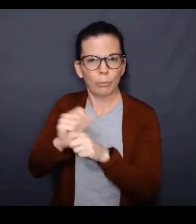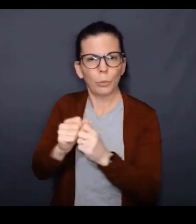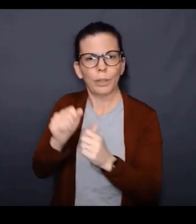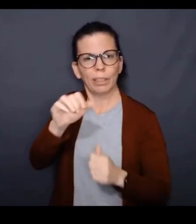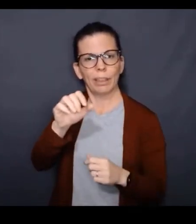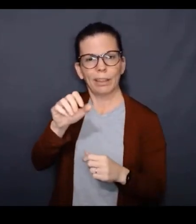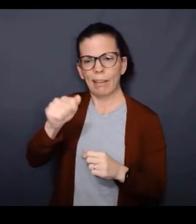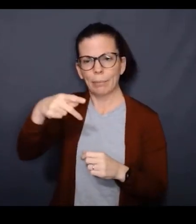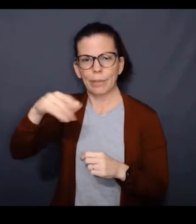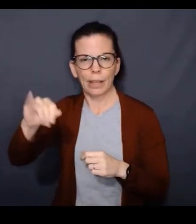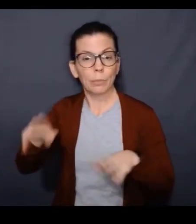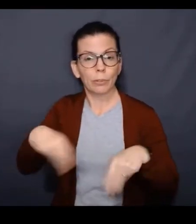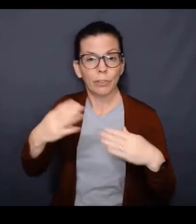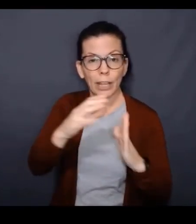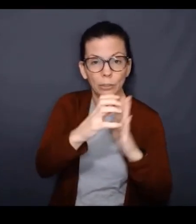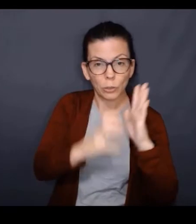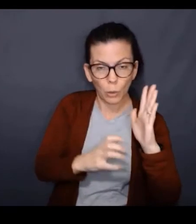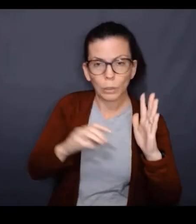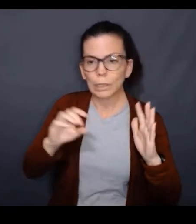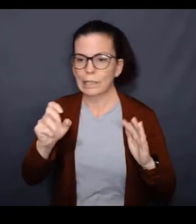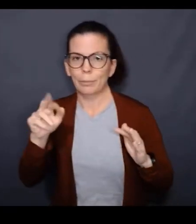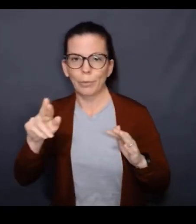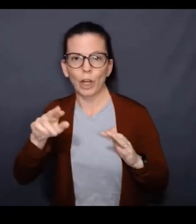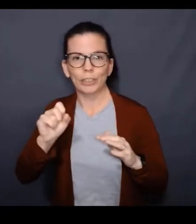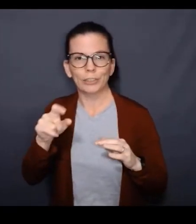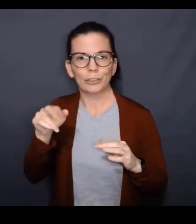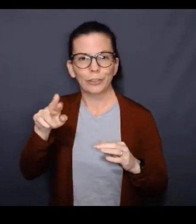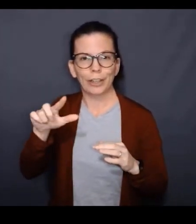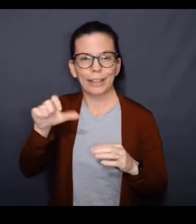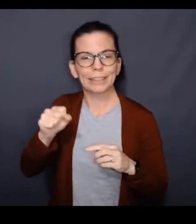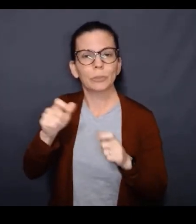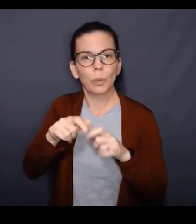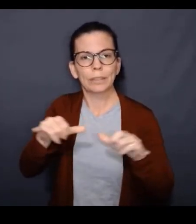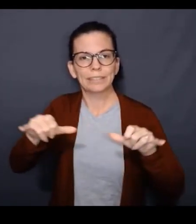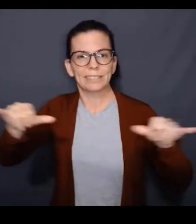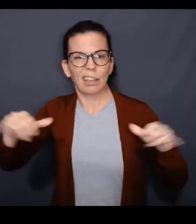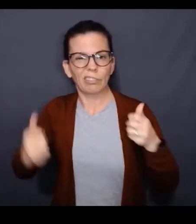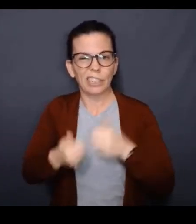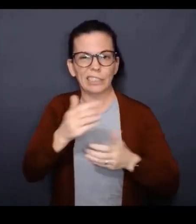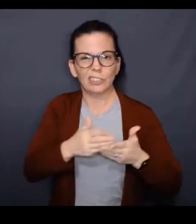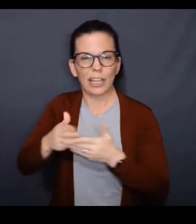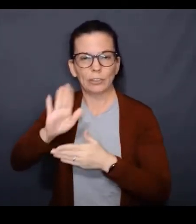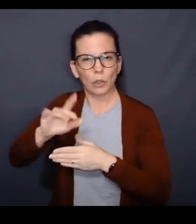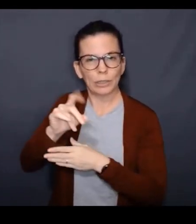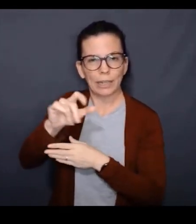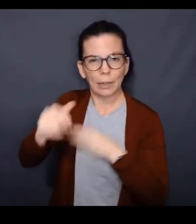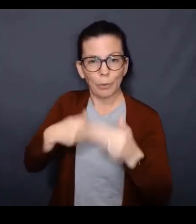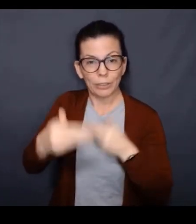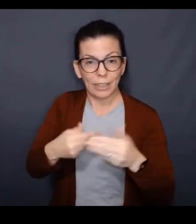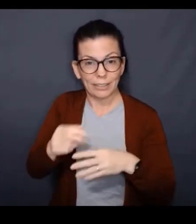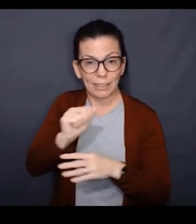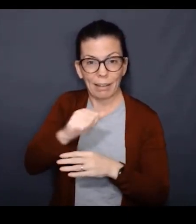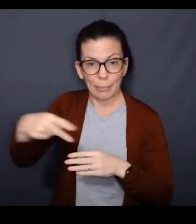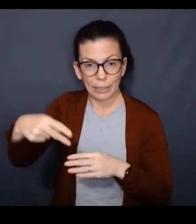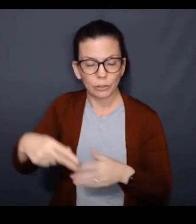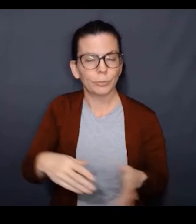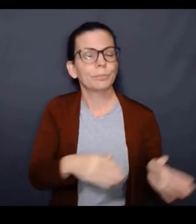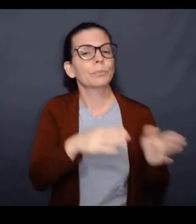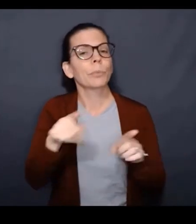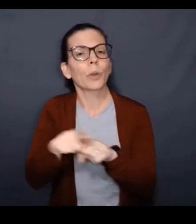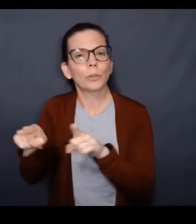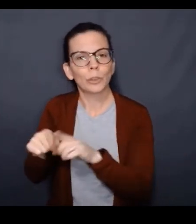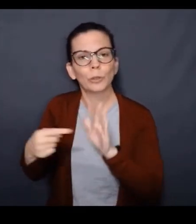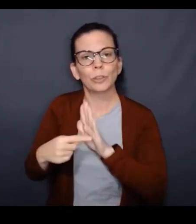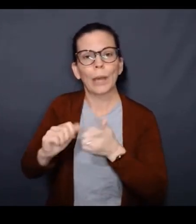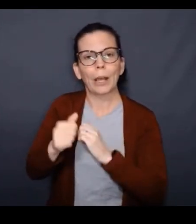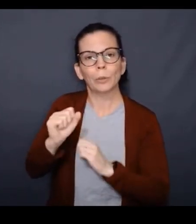APIs. You just provide your code and EMR Serverless will dynamically scale at each stage of your data processing application. I'll also show you how